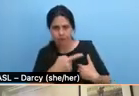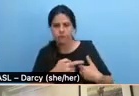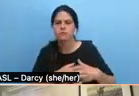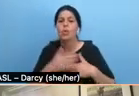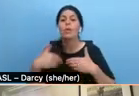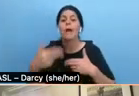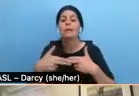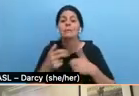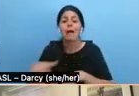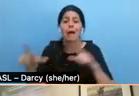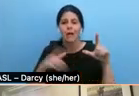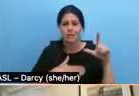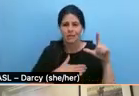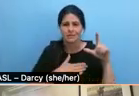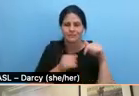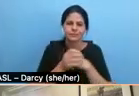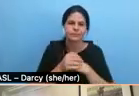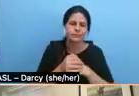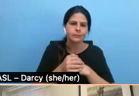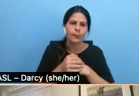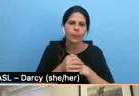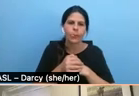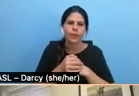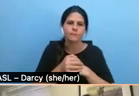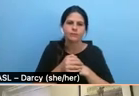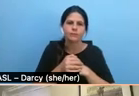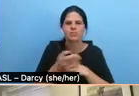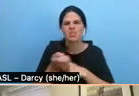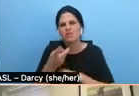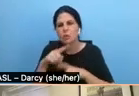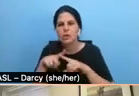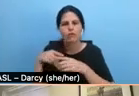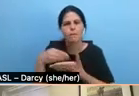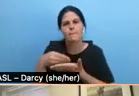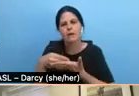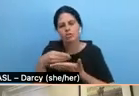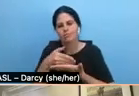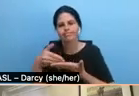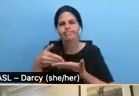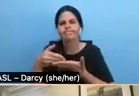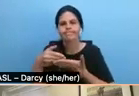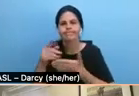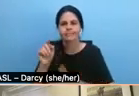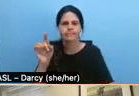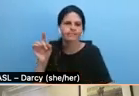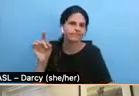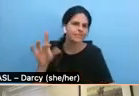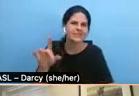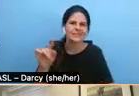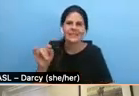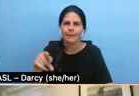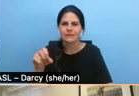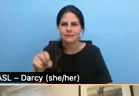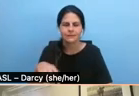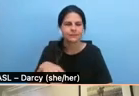So now we have a few kind of budgeting tips. Um, we have, there are three kinds of